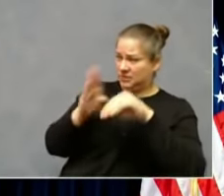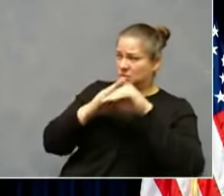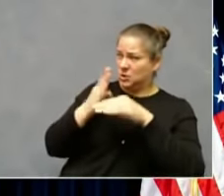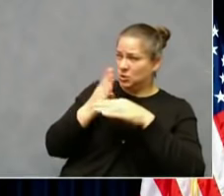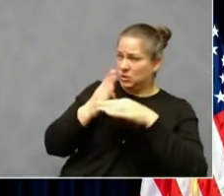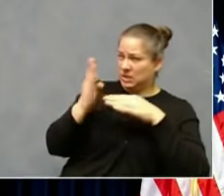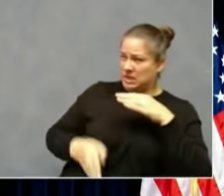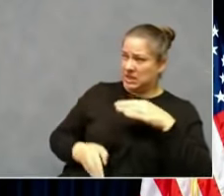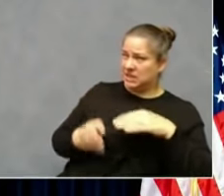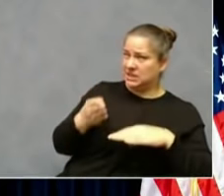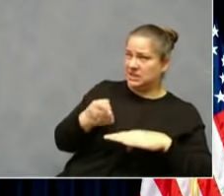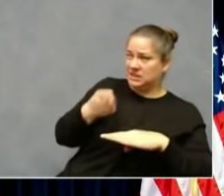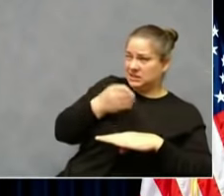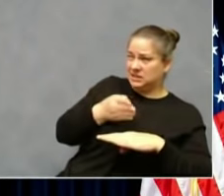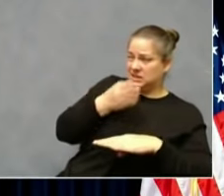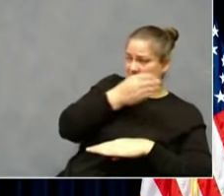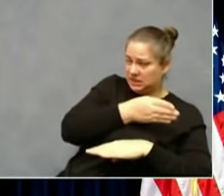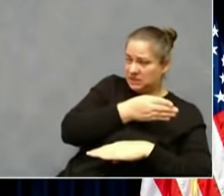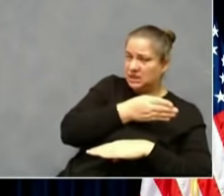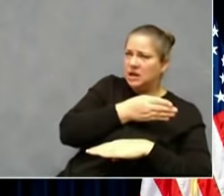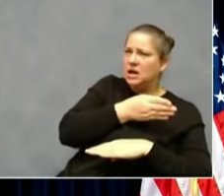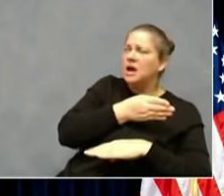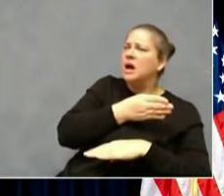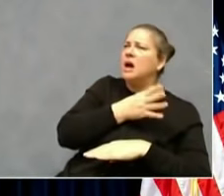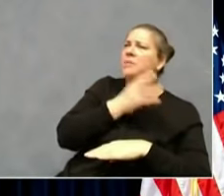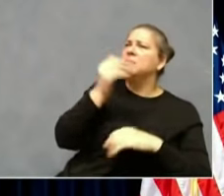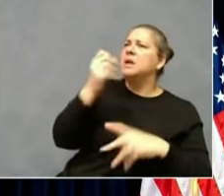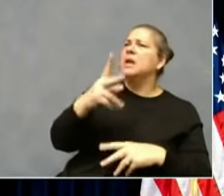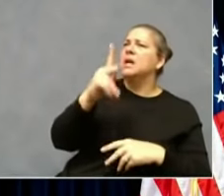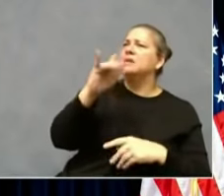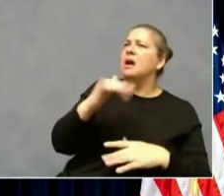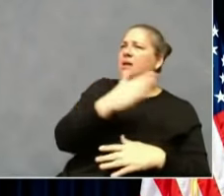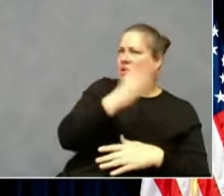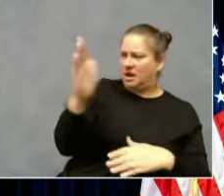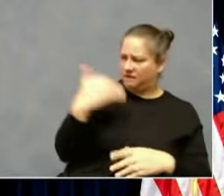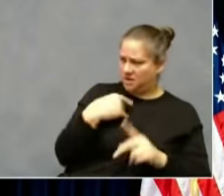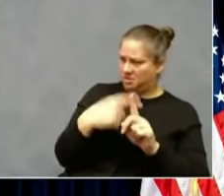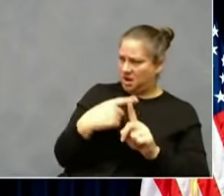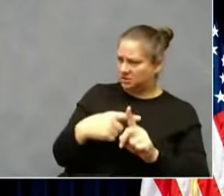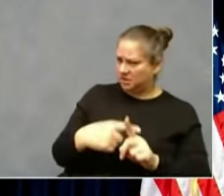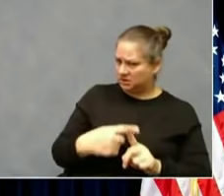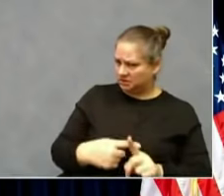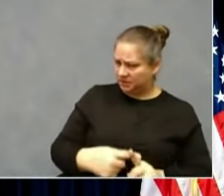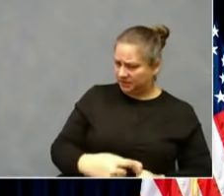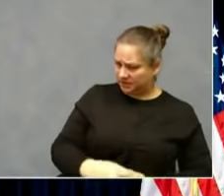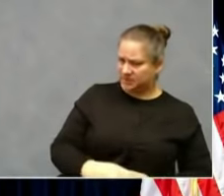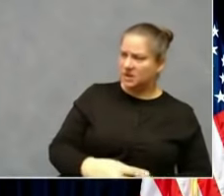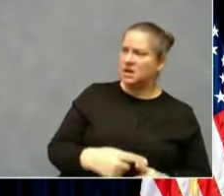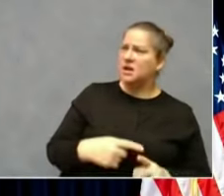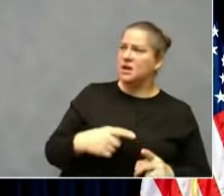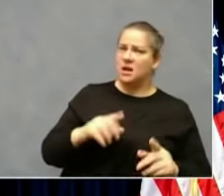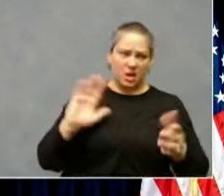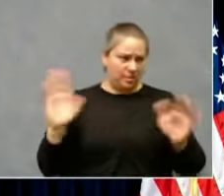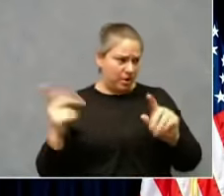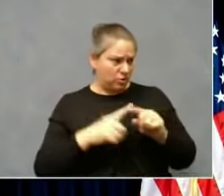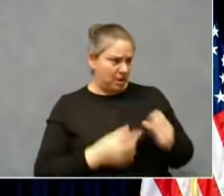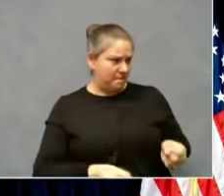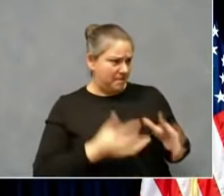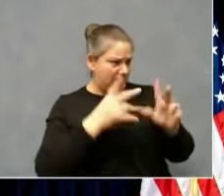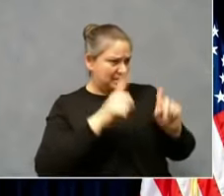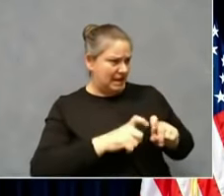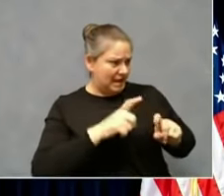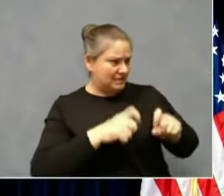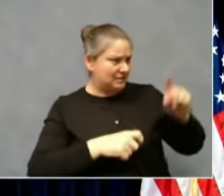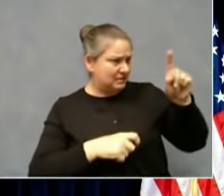and also the higher proportion of Kentuckians testing positive in proportion to the amount of tests being administered, how would you characterize